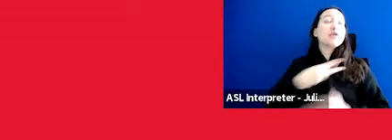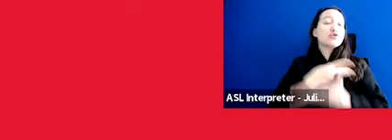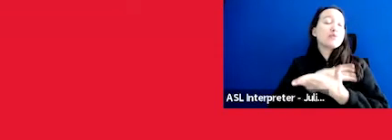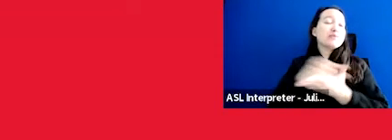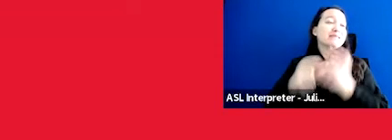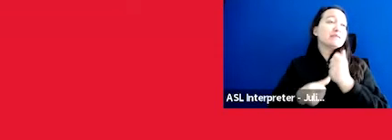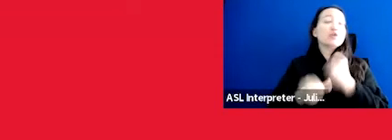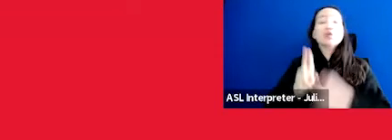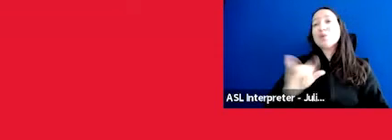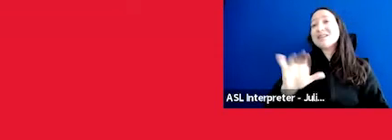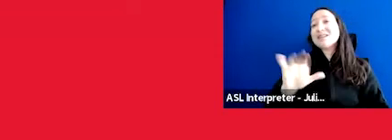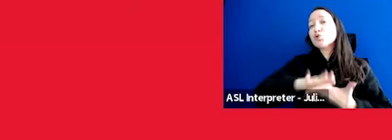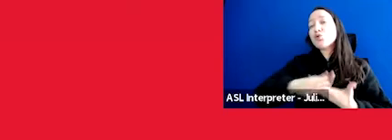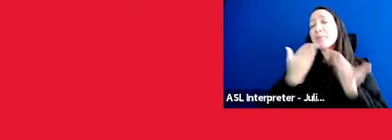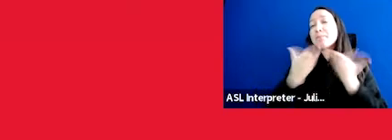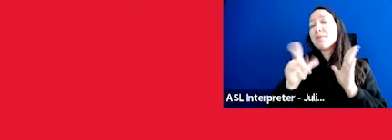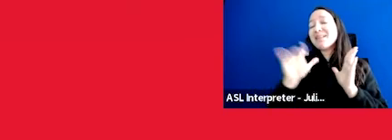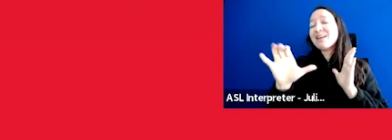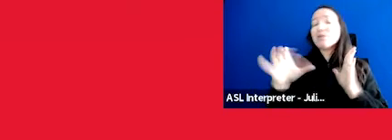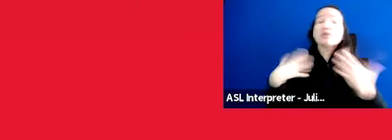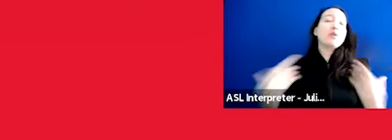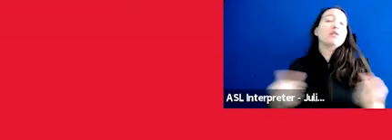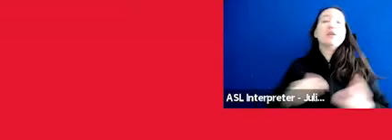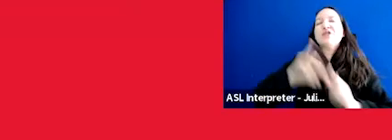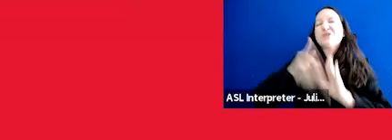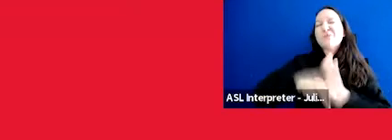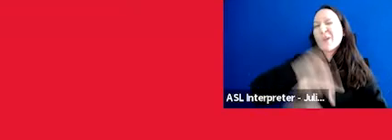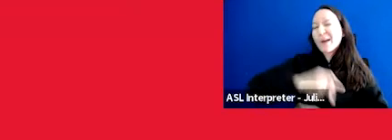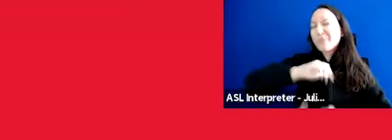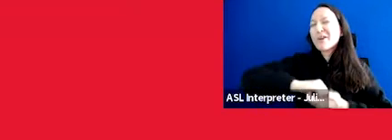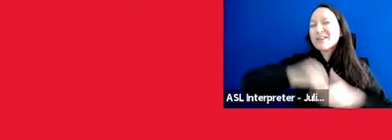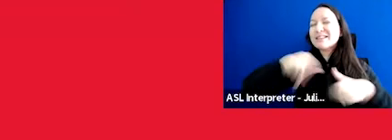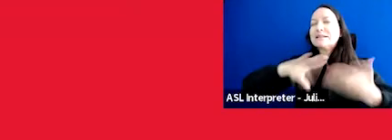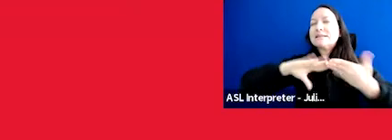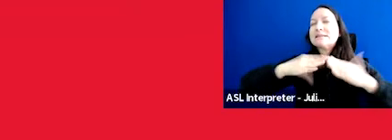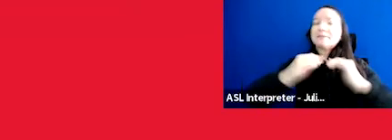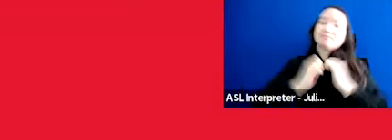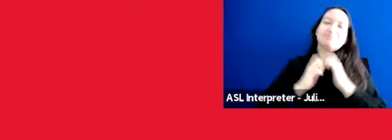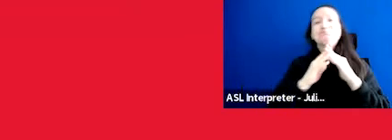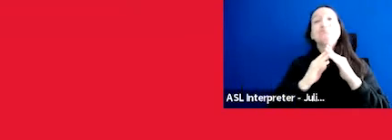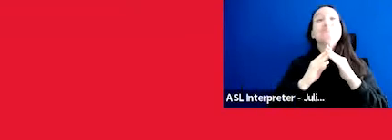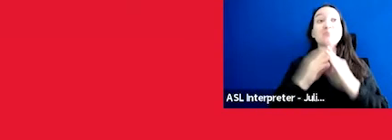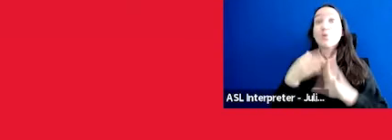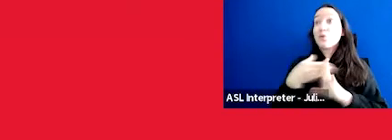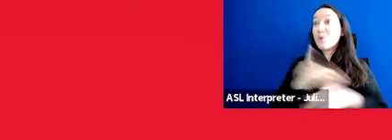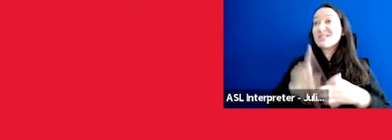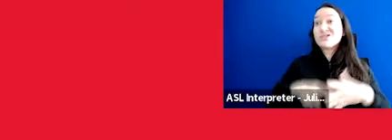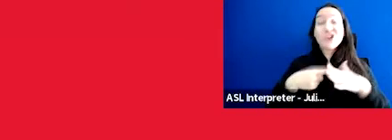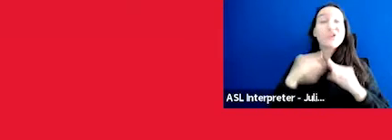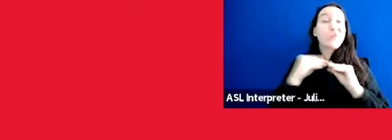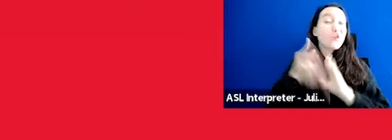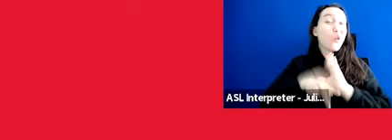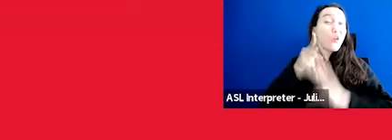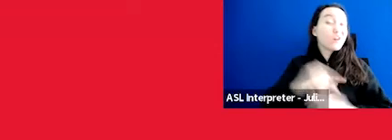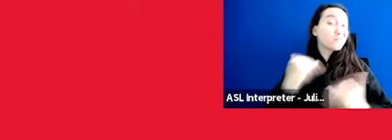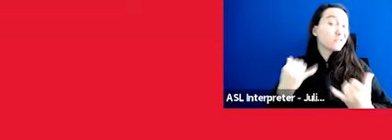UIC School of Public Health, which is one of the program partners on this city initiative. Before we get started on more programming today,